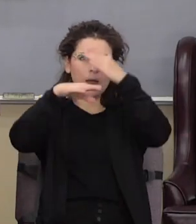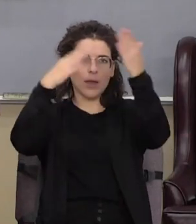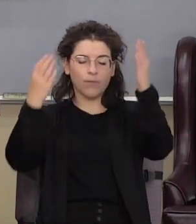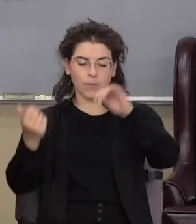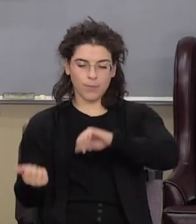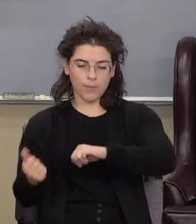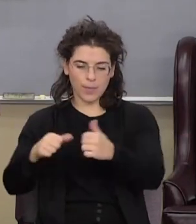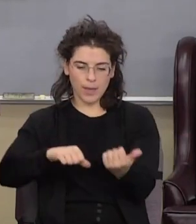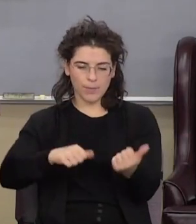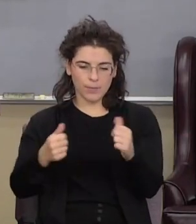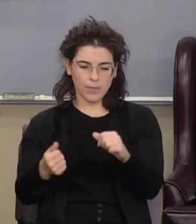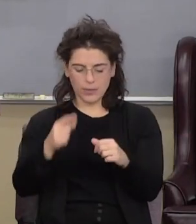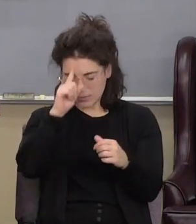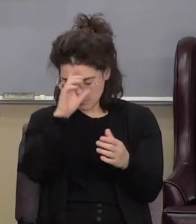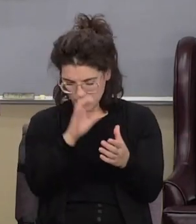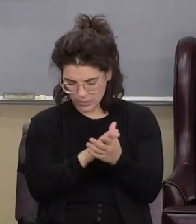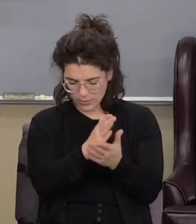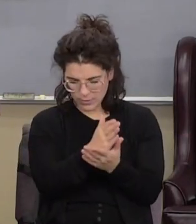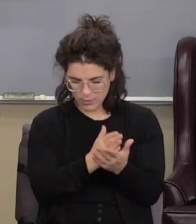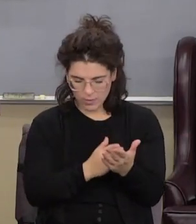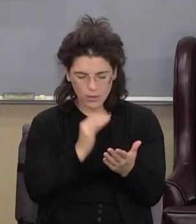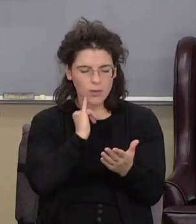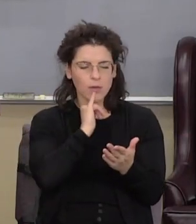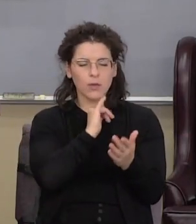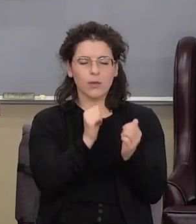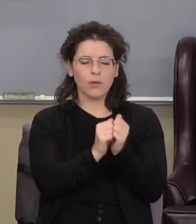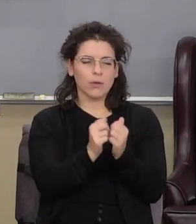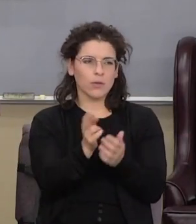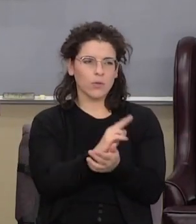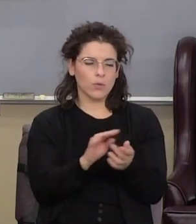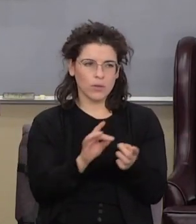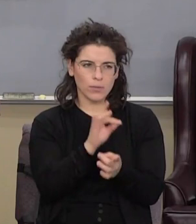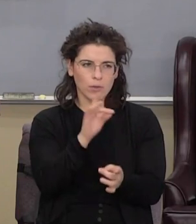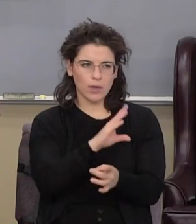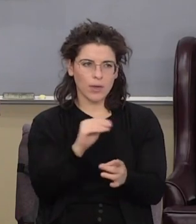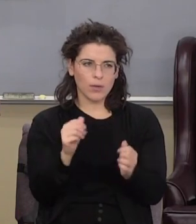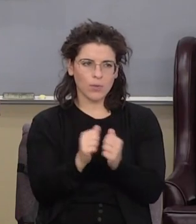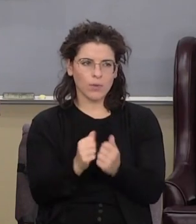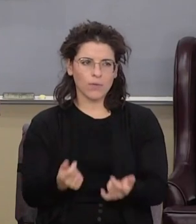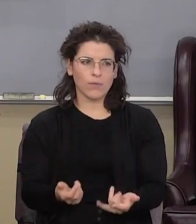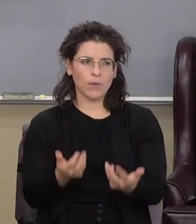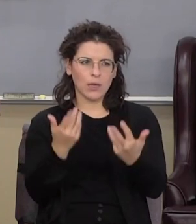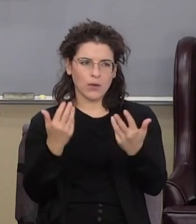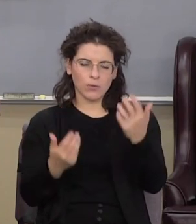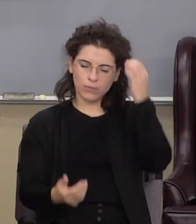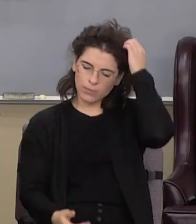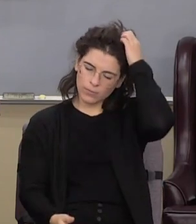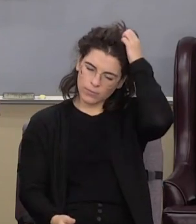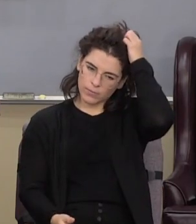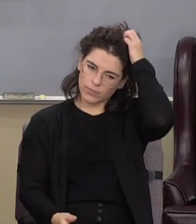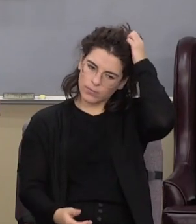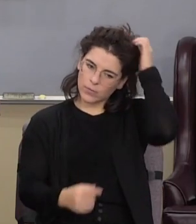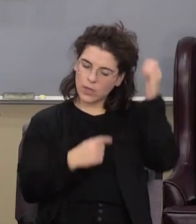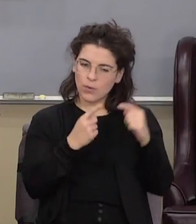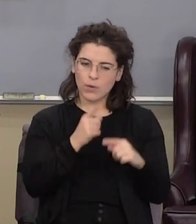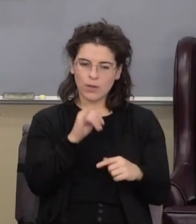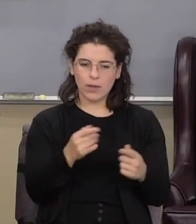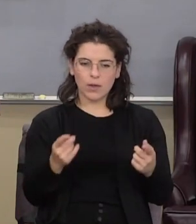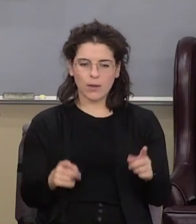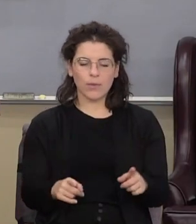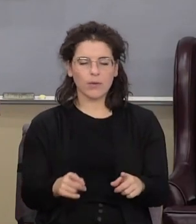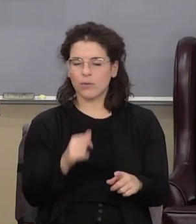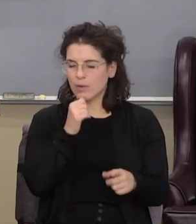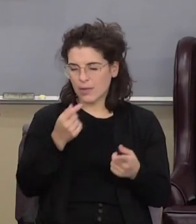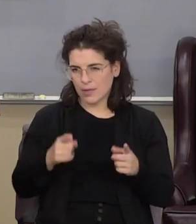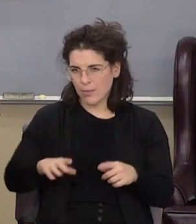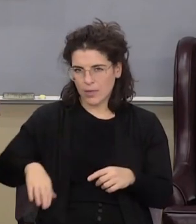remnant of Israel with the Holy Spirit and with fire now when did that take place well it hadn't